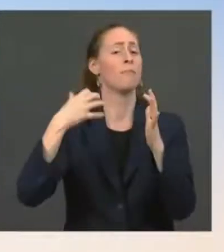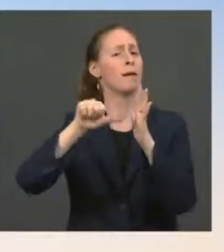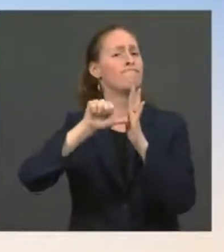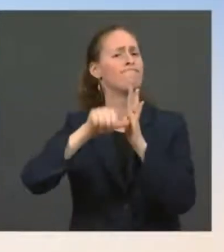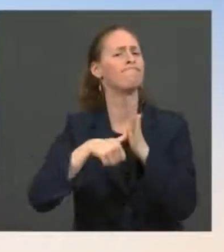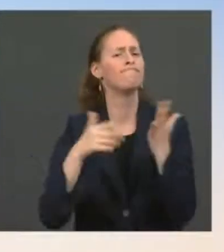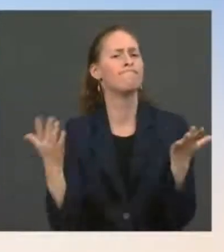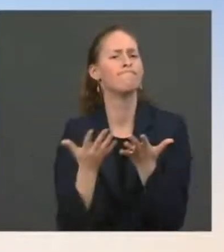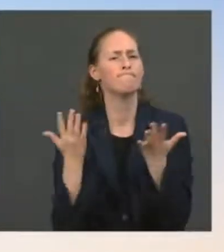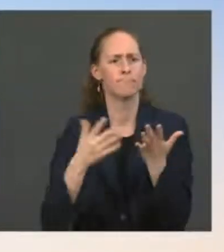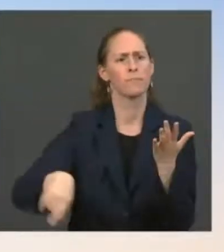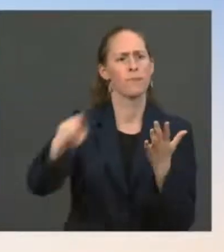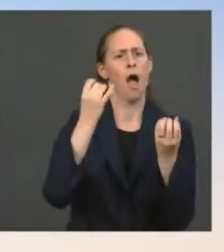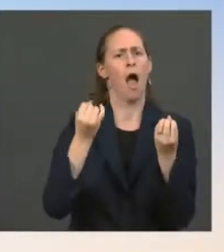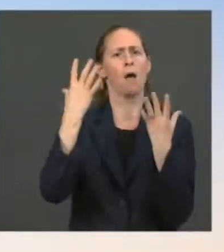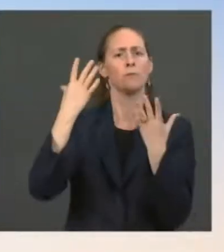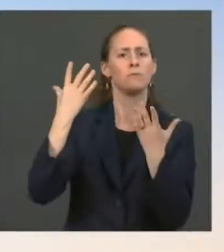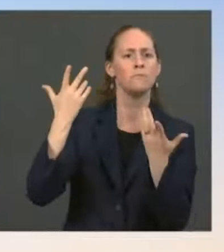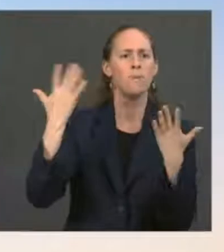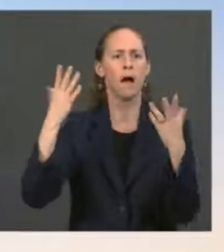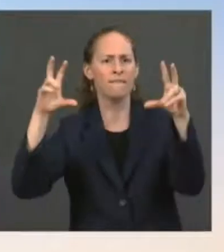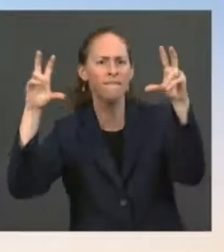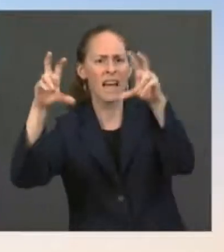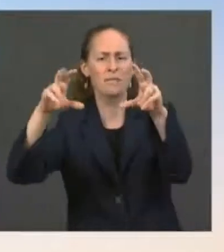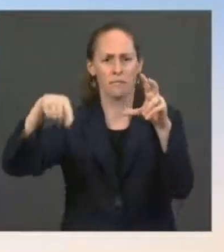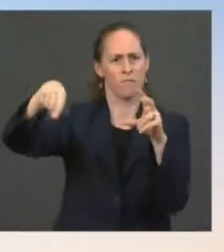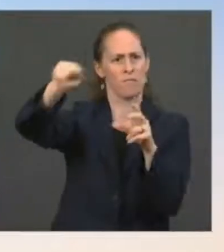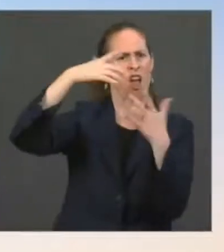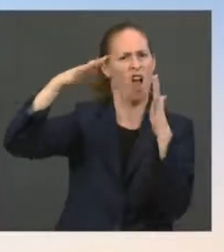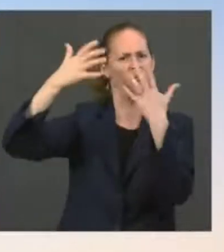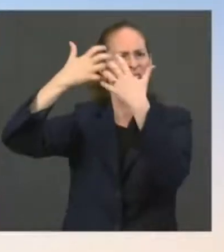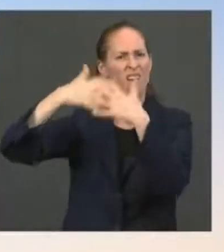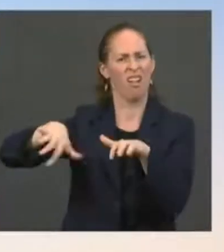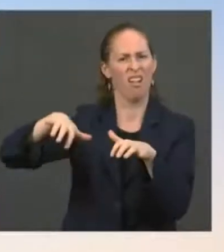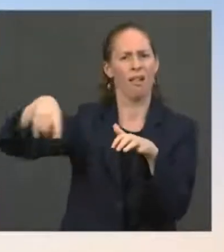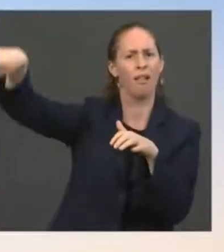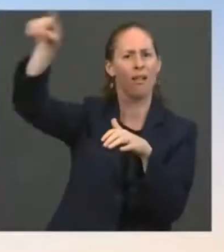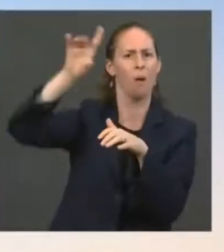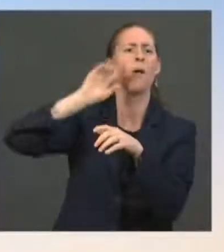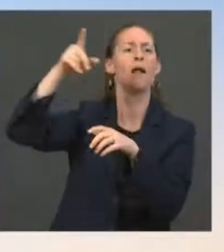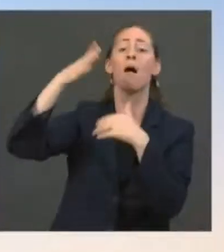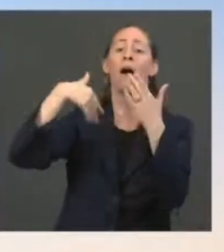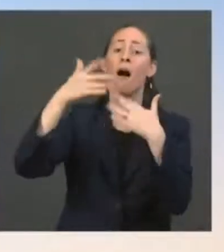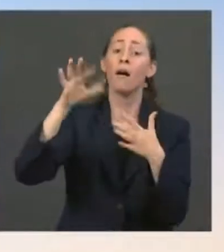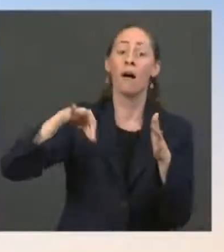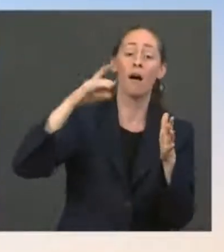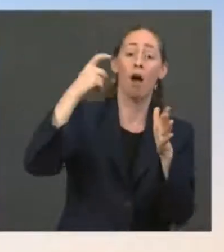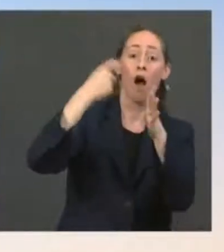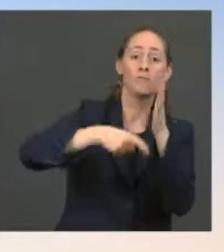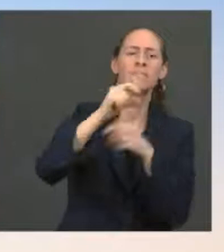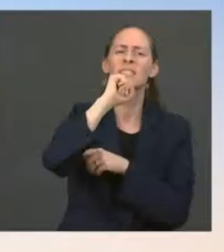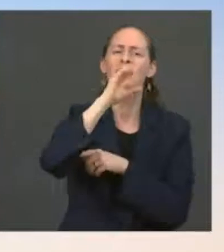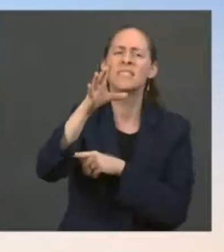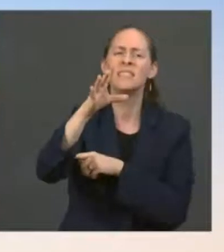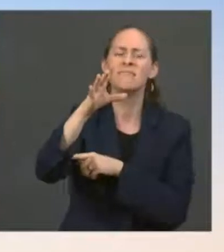investments are, which are all paid for, so therefore it costs zero. No matter what the cost or size of the top-line investments are,